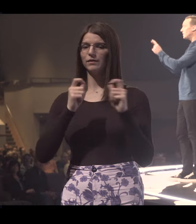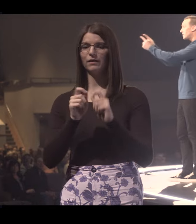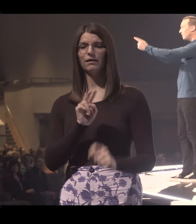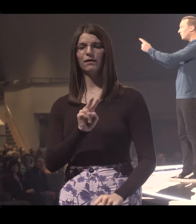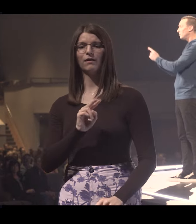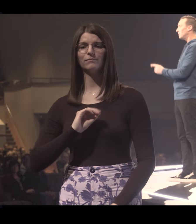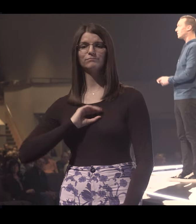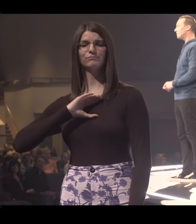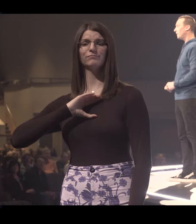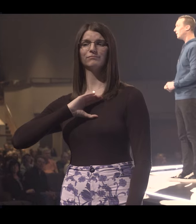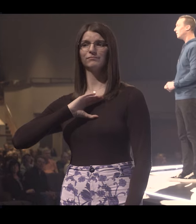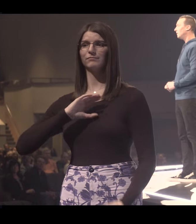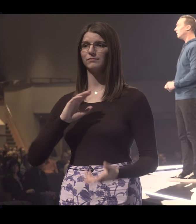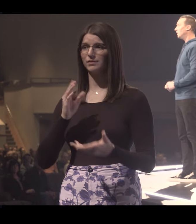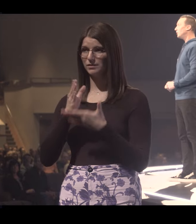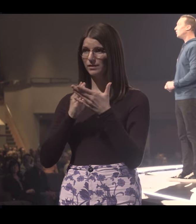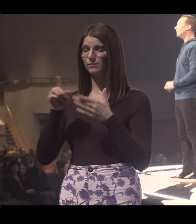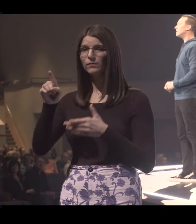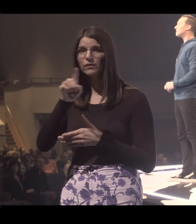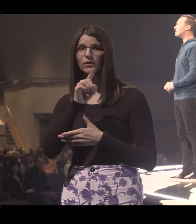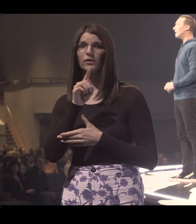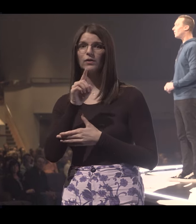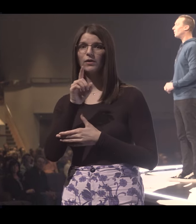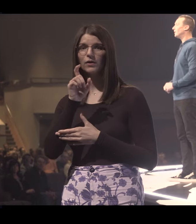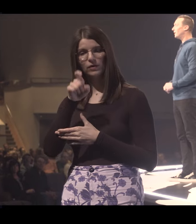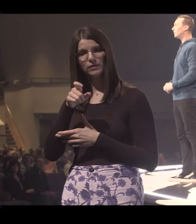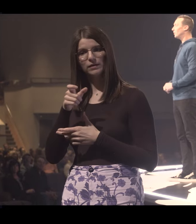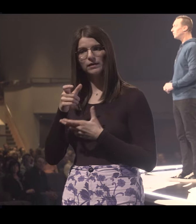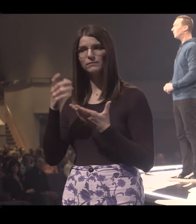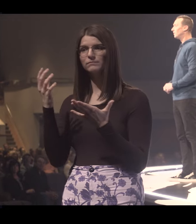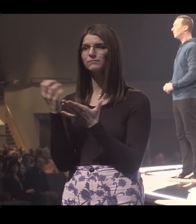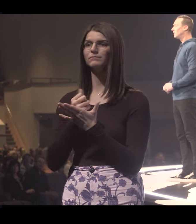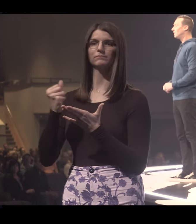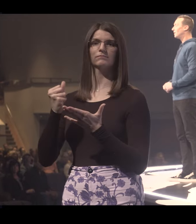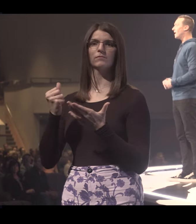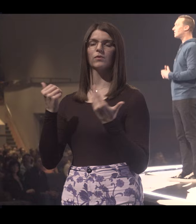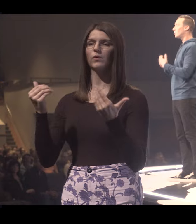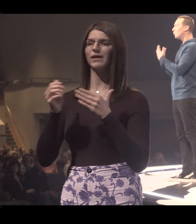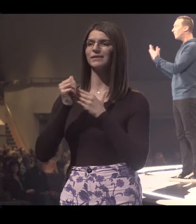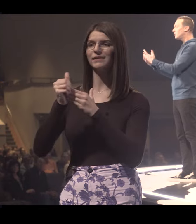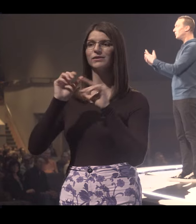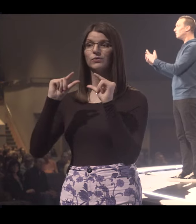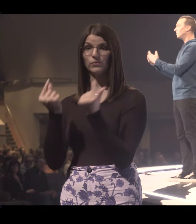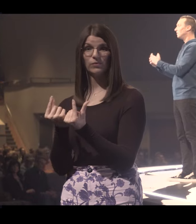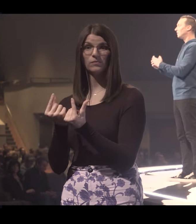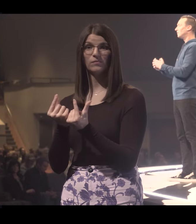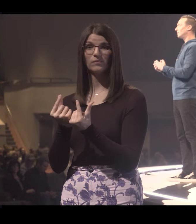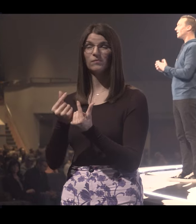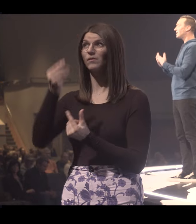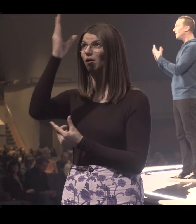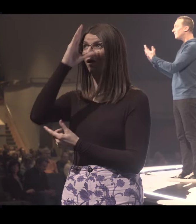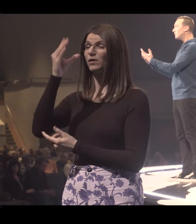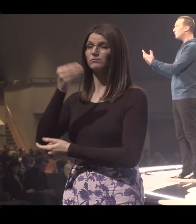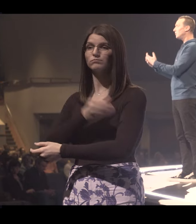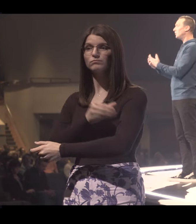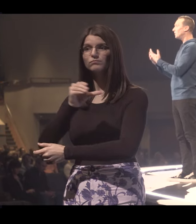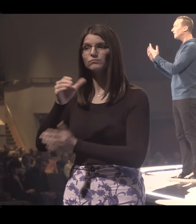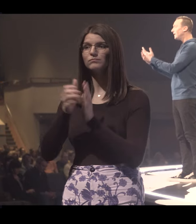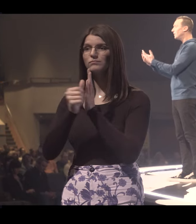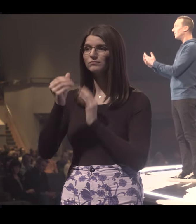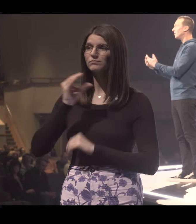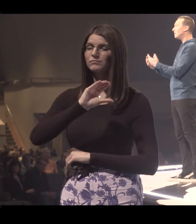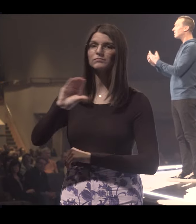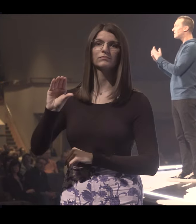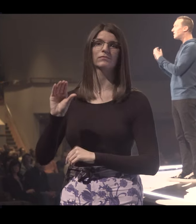like Sherwood was talking about, which means some of you, listen to me, you need to step up and lead a group. God's equipped you. God's